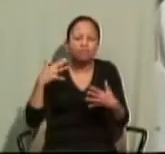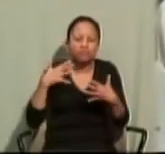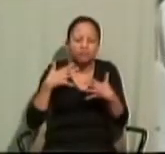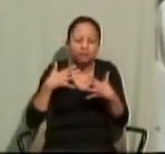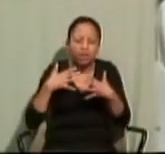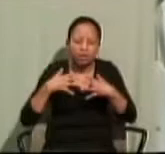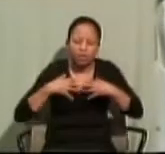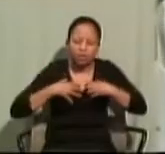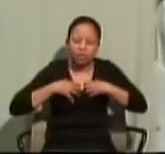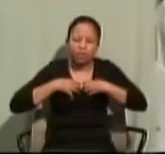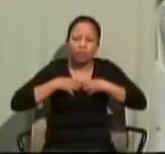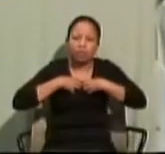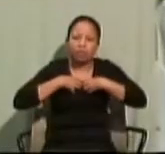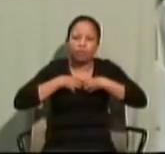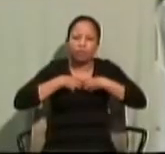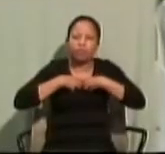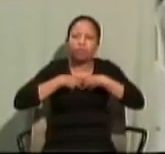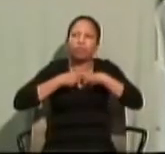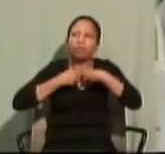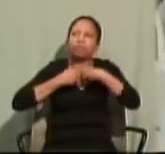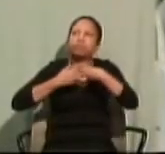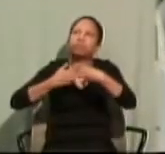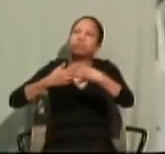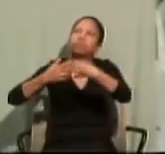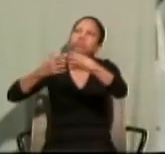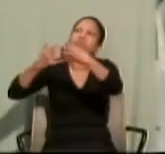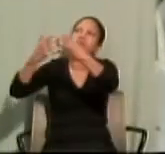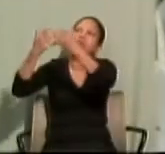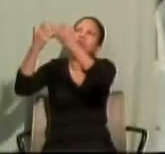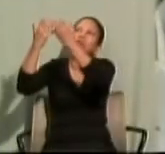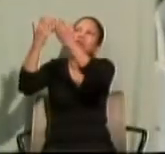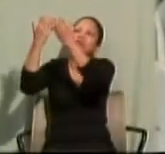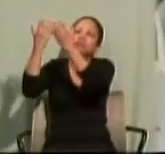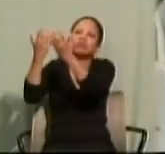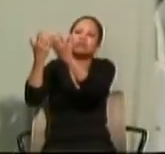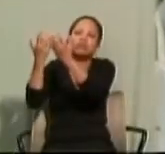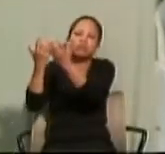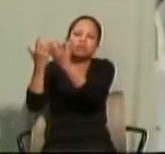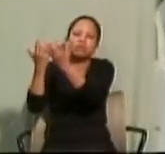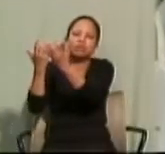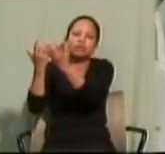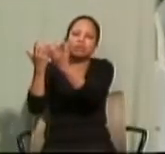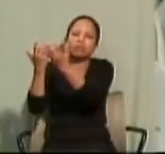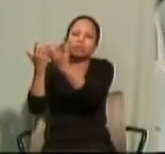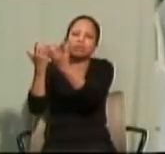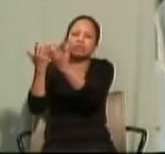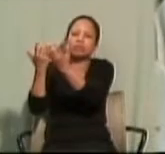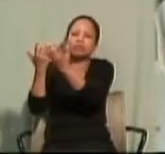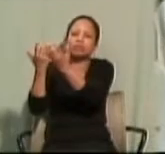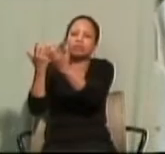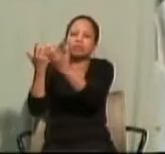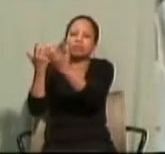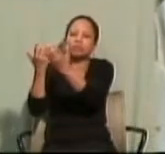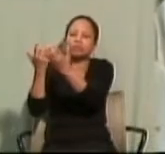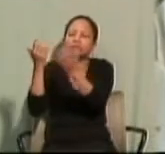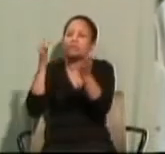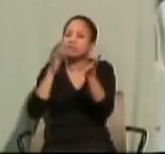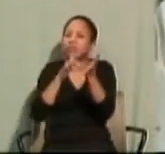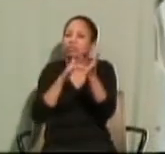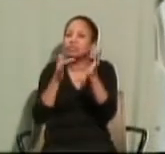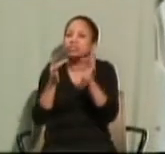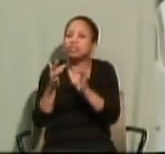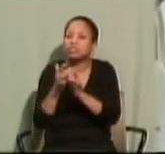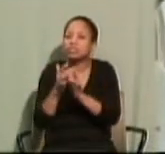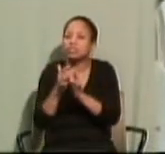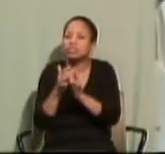fear to Simeon as he embraces Jesus. If